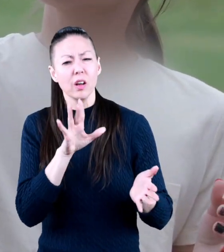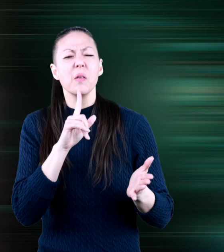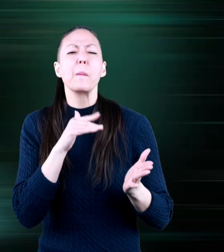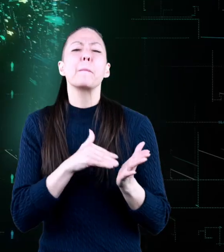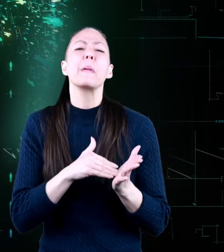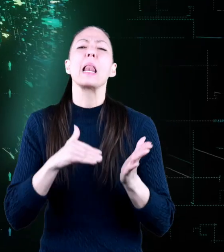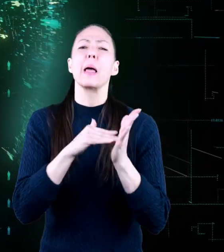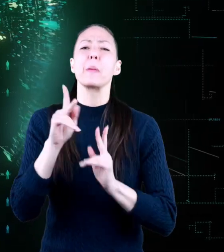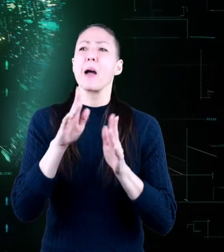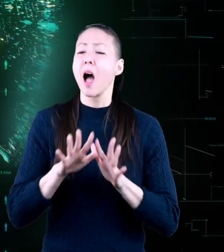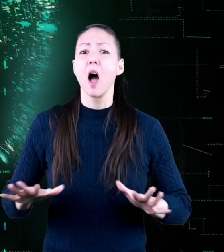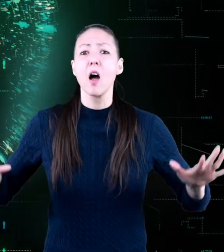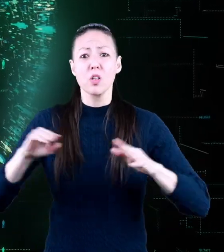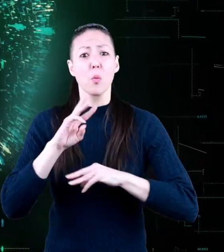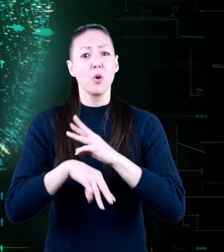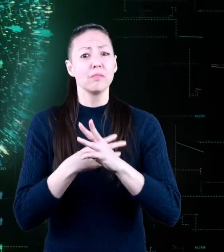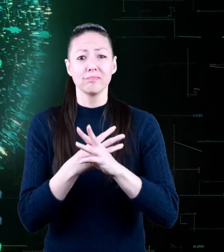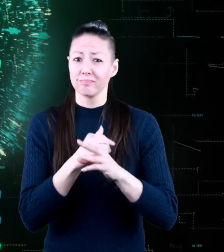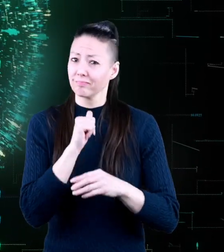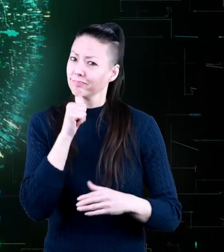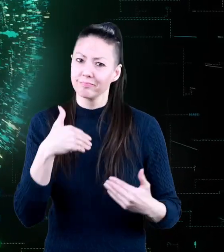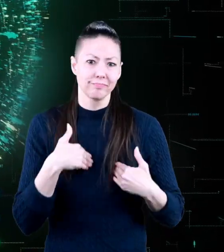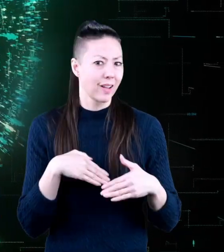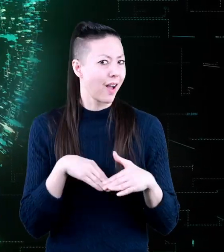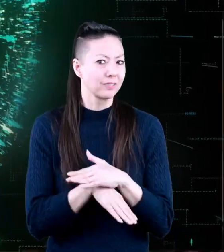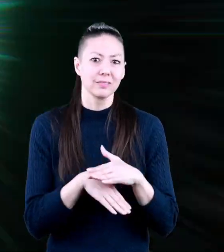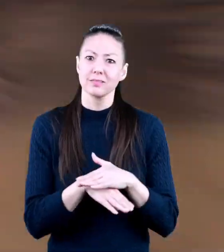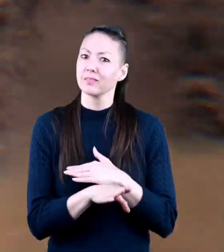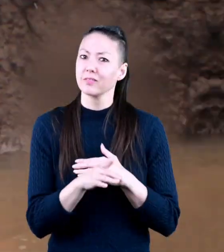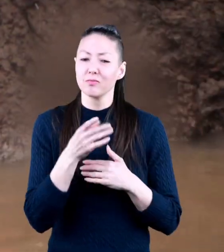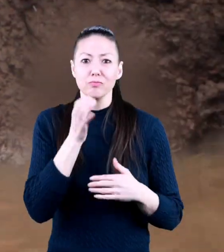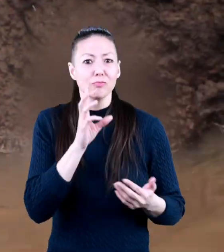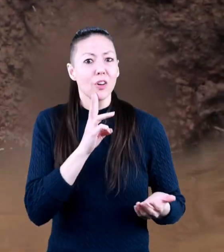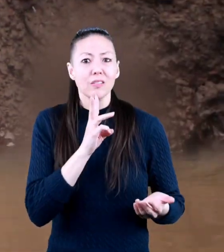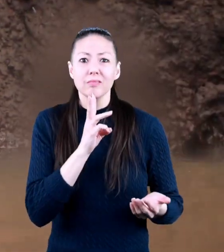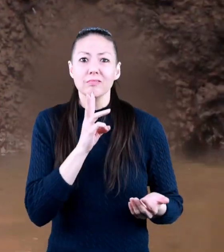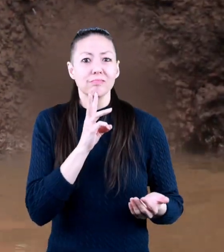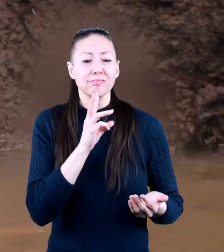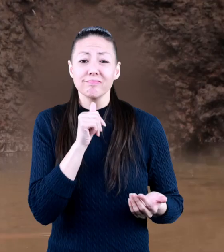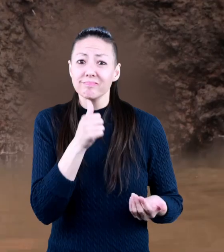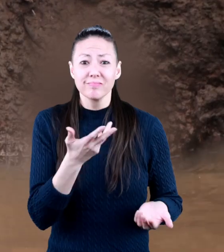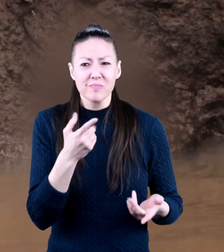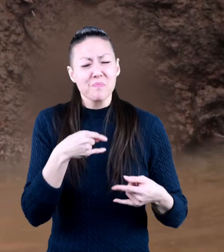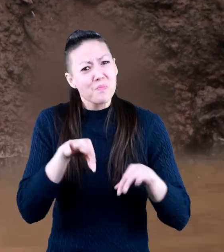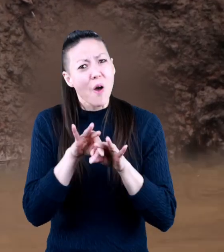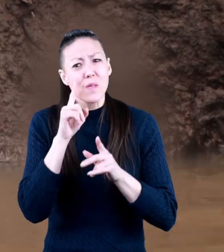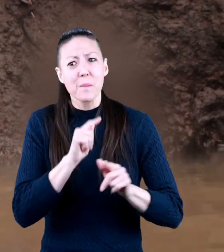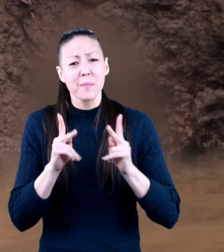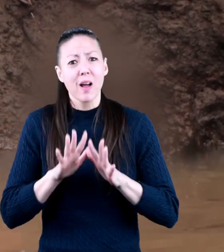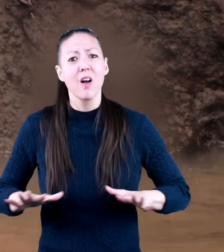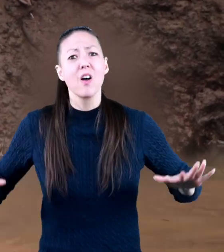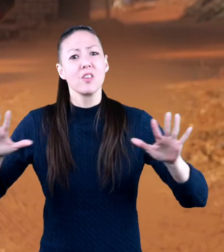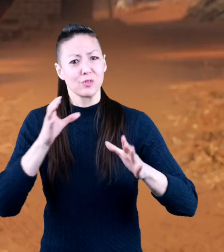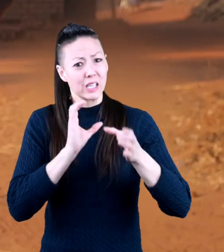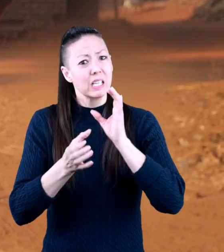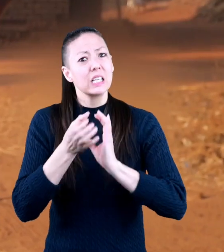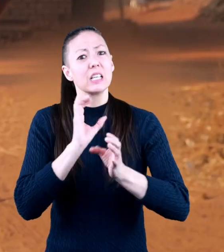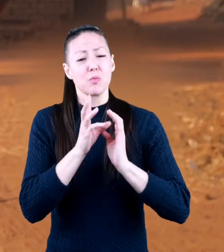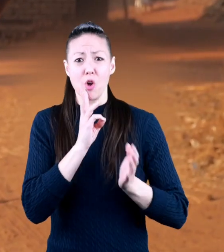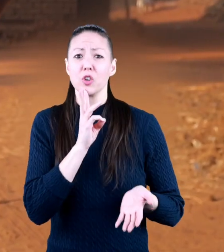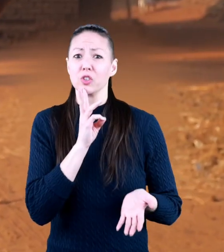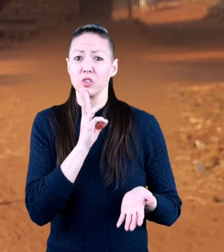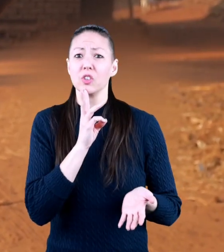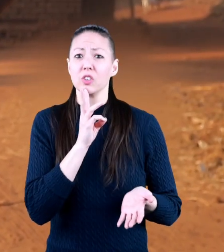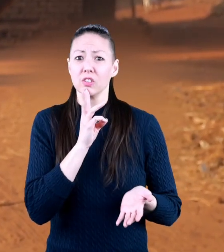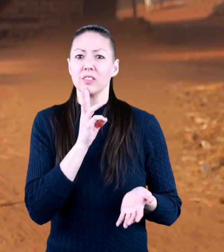water there are millions of people in the world who don't it's important that everyone in the world has safe drinking water too